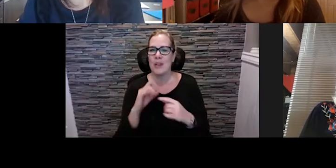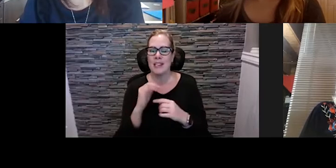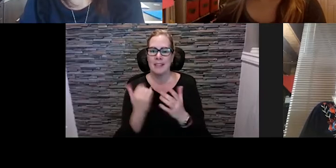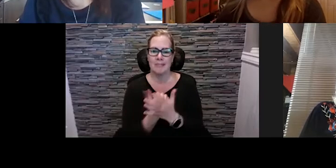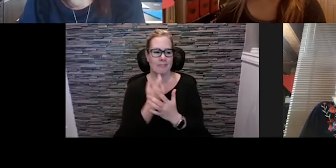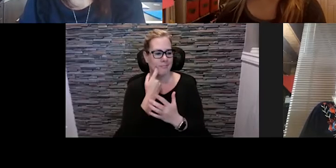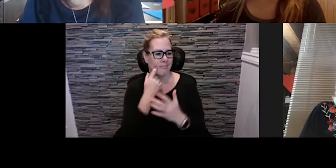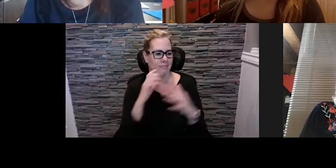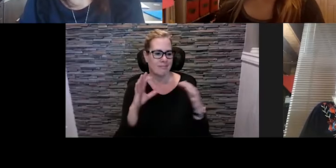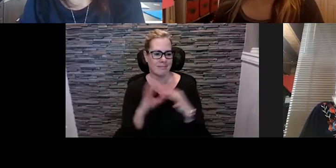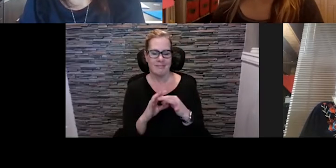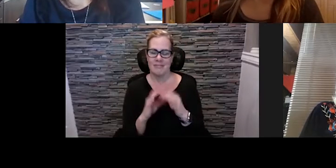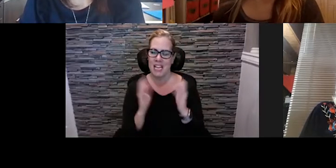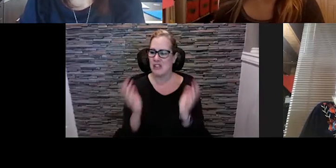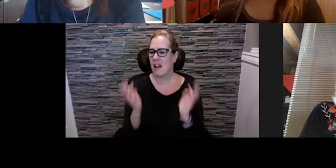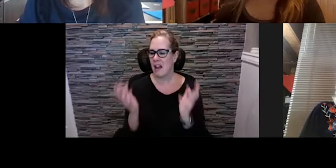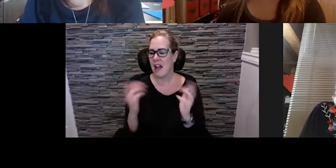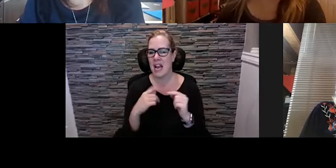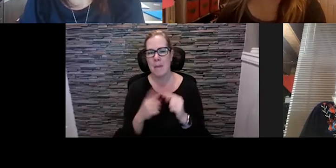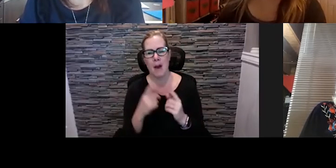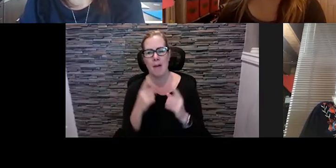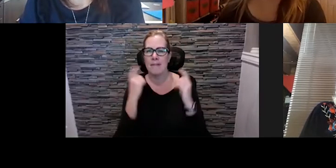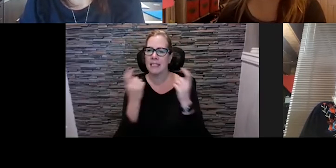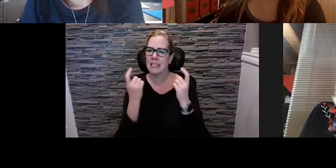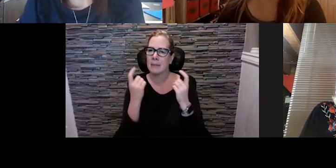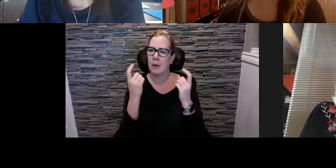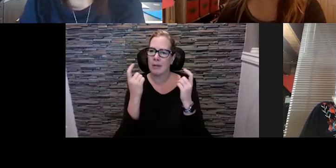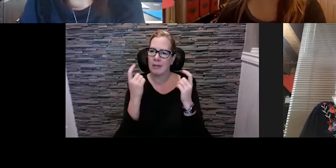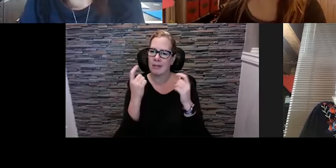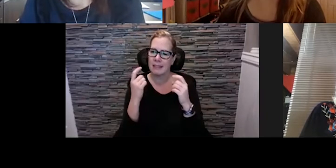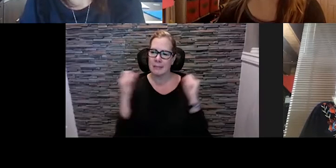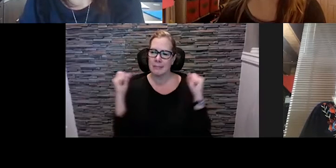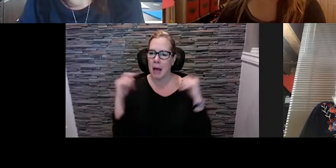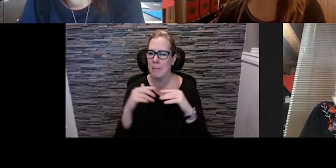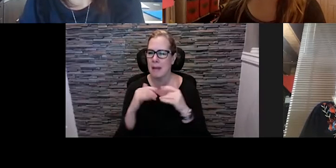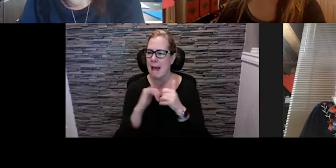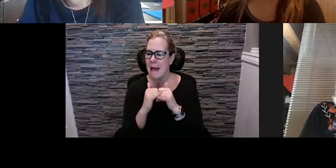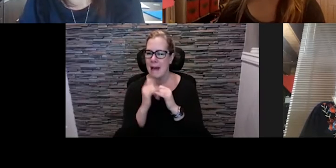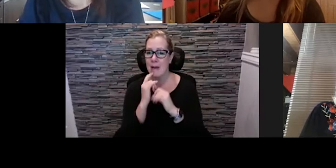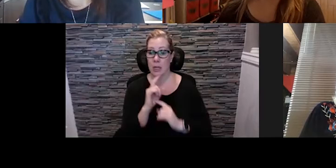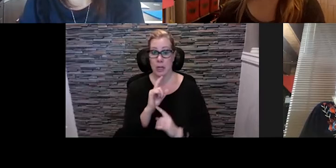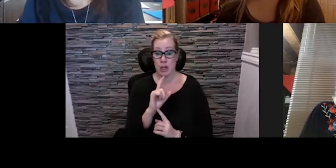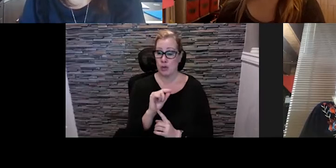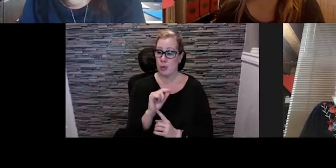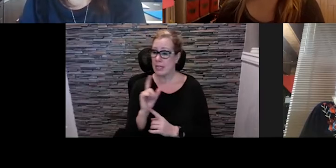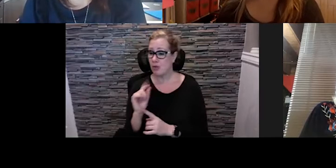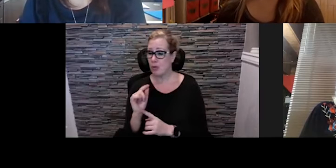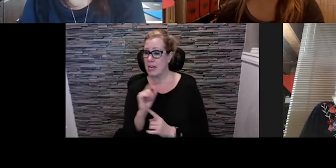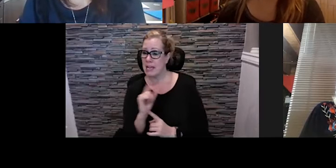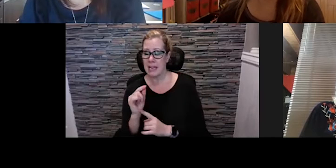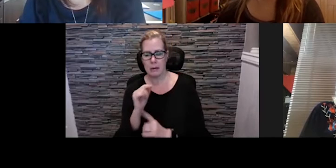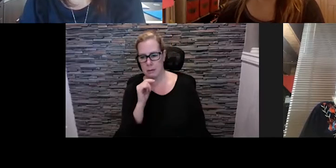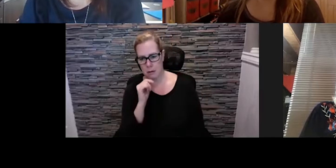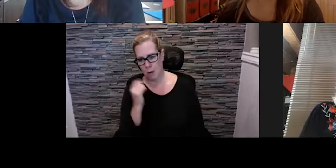connect and we started talking about what festival season could look like, even in 2020, not knowing we'd be here in the fall. And